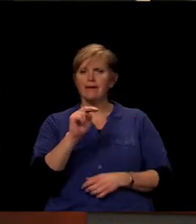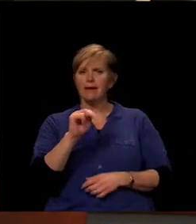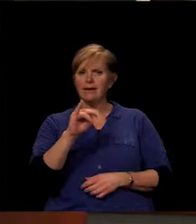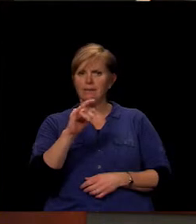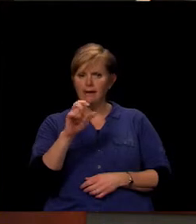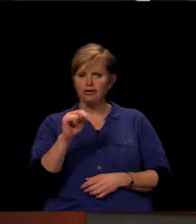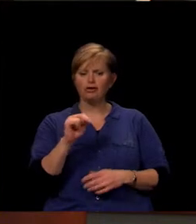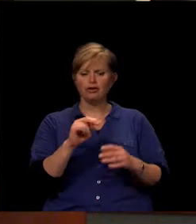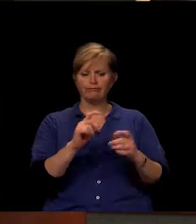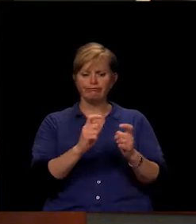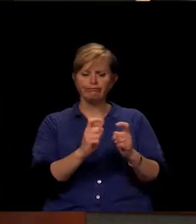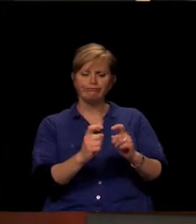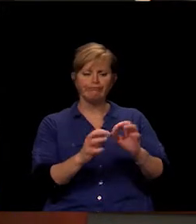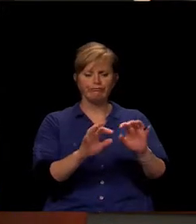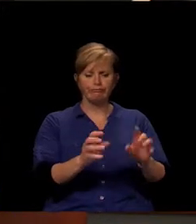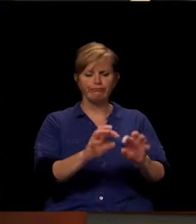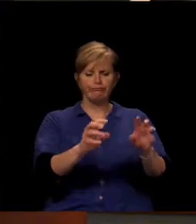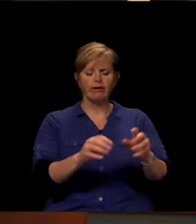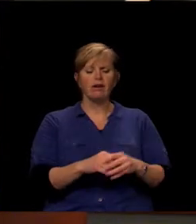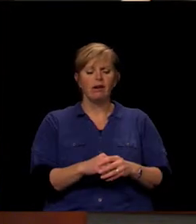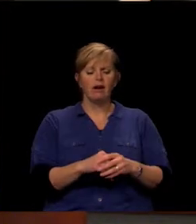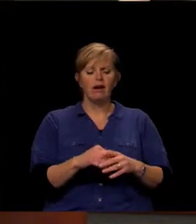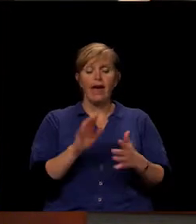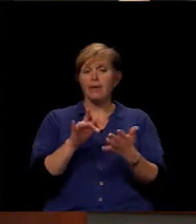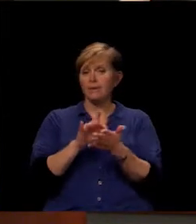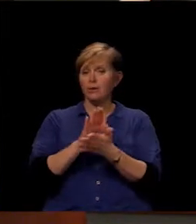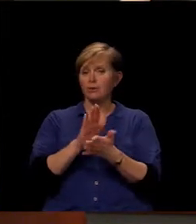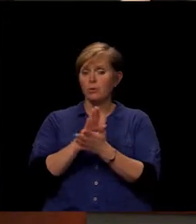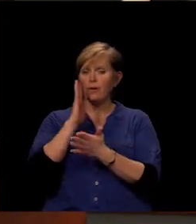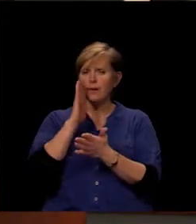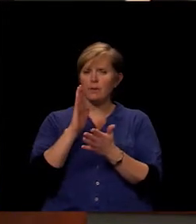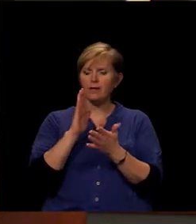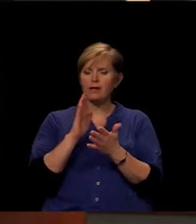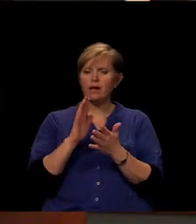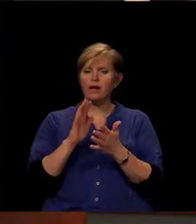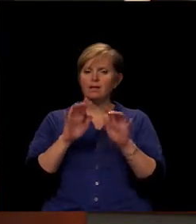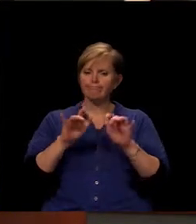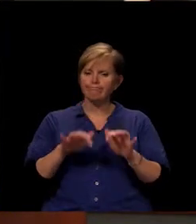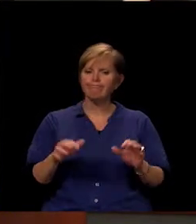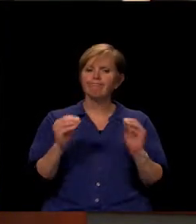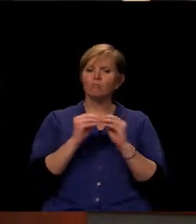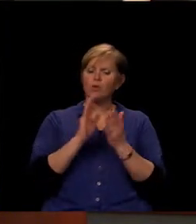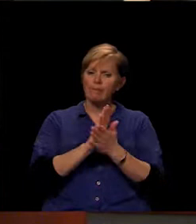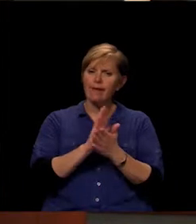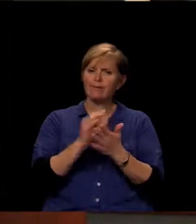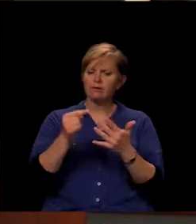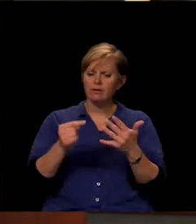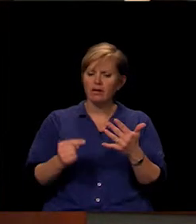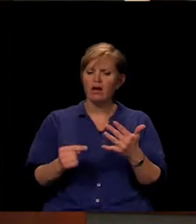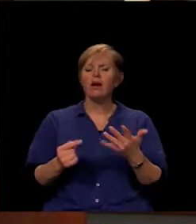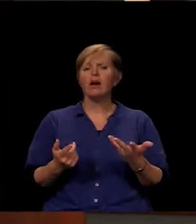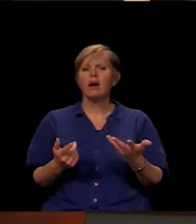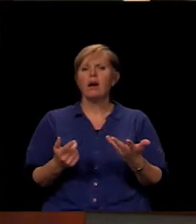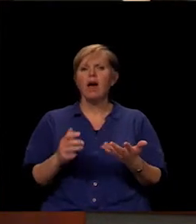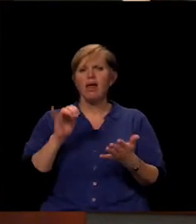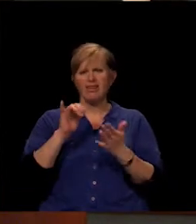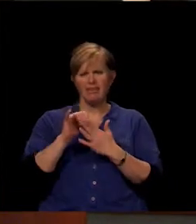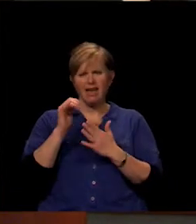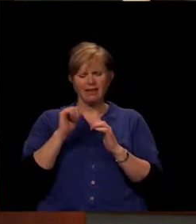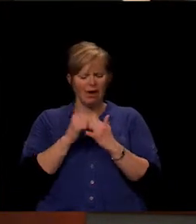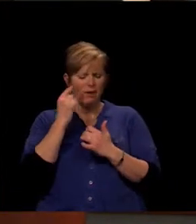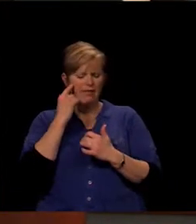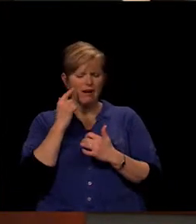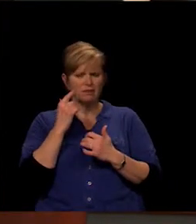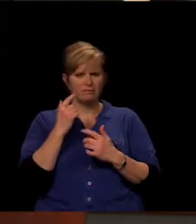middle school level, they're going to write more papers, do things such as that. Can you talk to a little bit about, you know, that's where I thought the surface was going to be swayed a little bit,